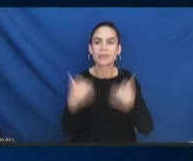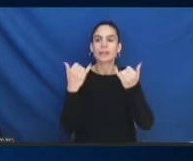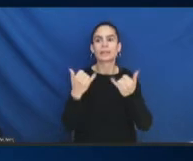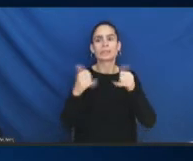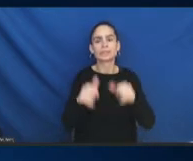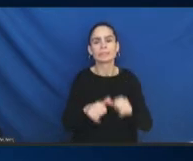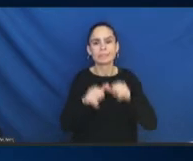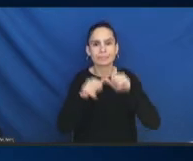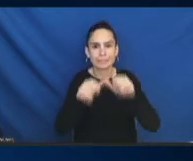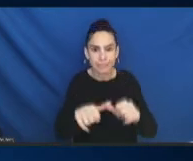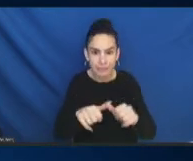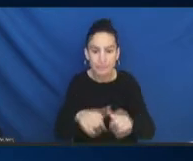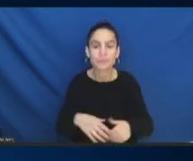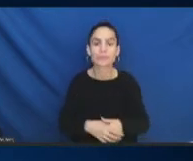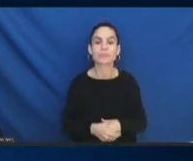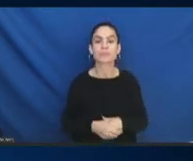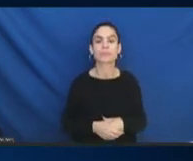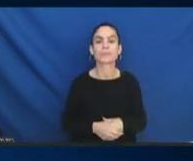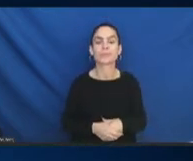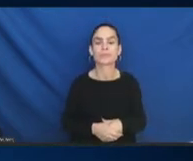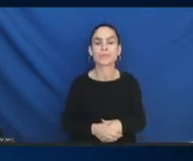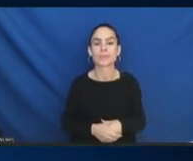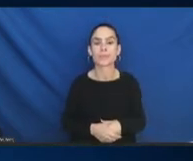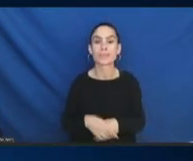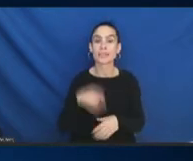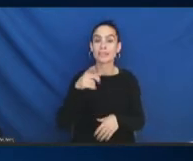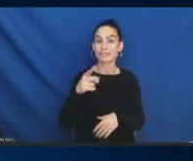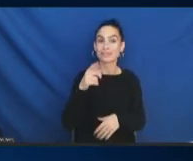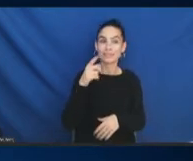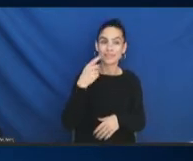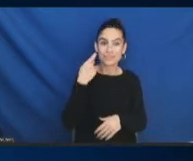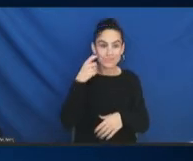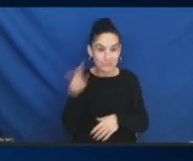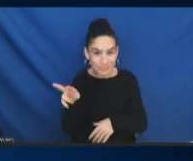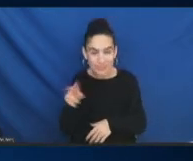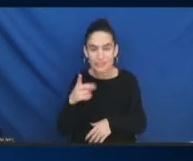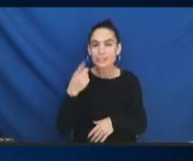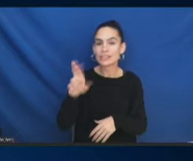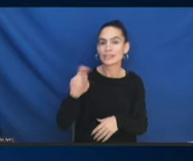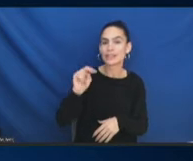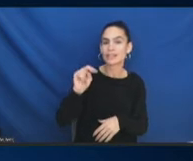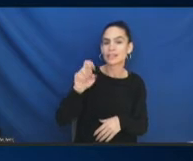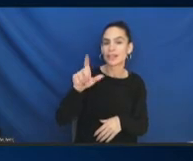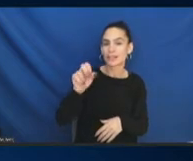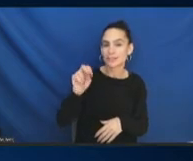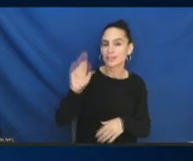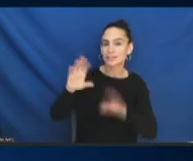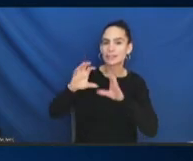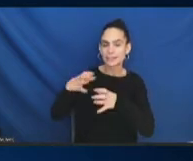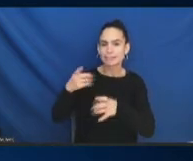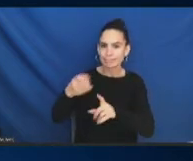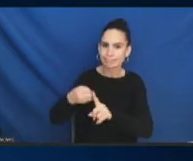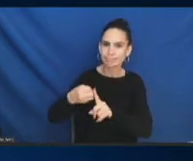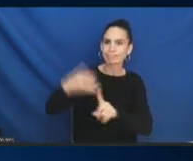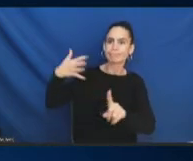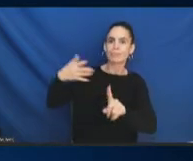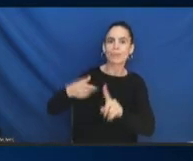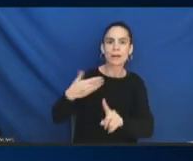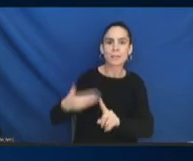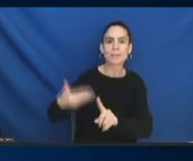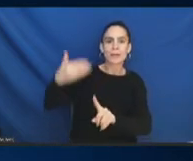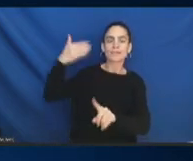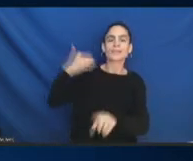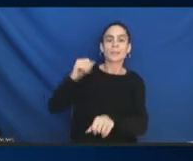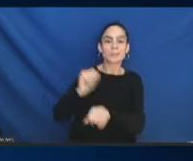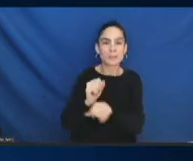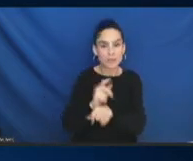from Dr. Nelson and the team is really about, they're building upon the work that already been done. If you remember, chief data officers were